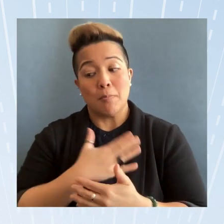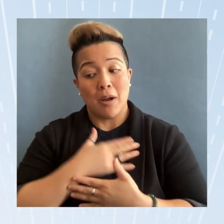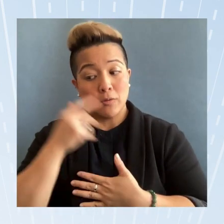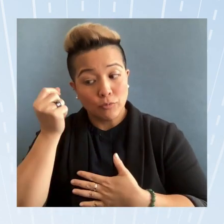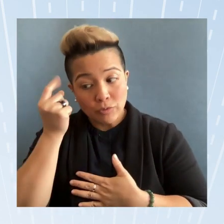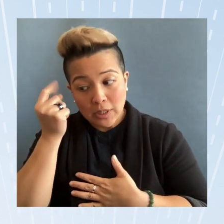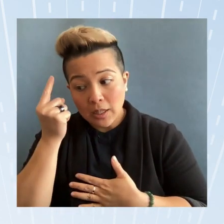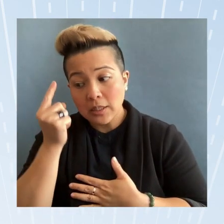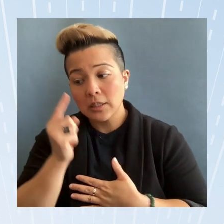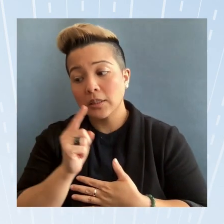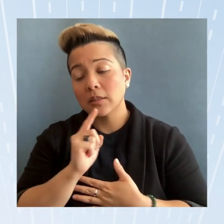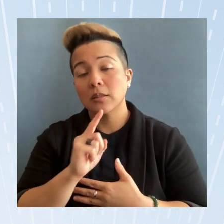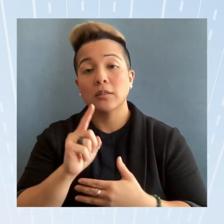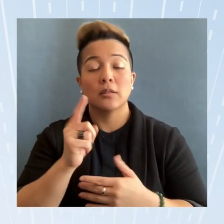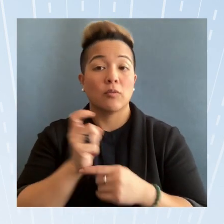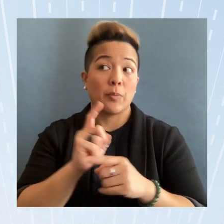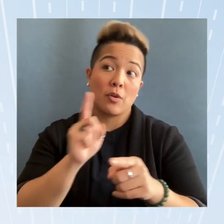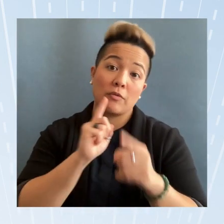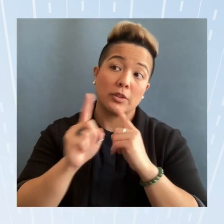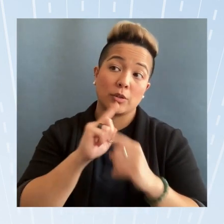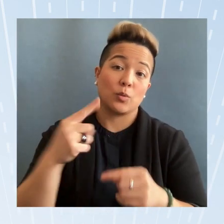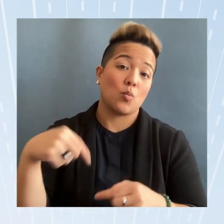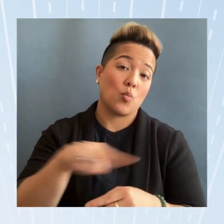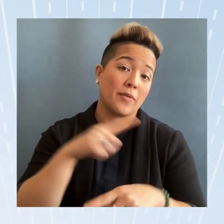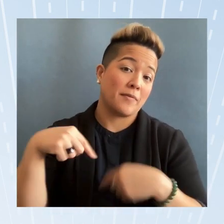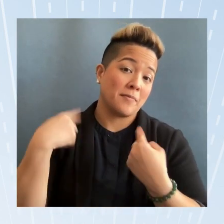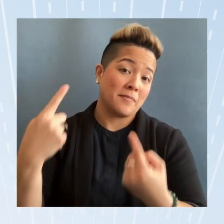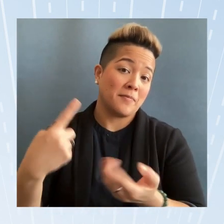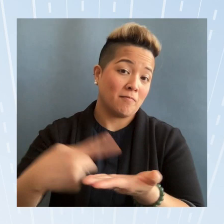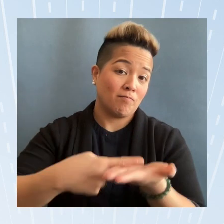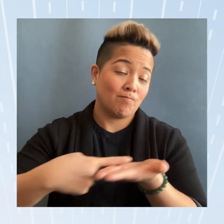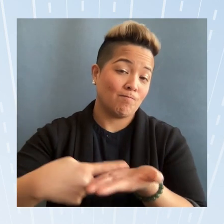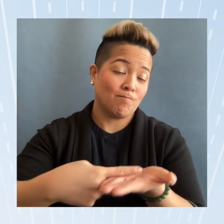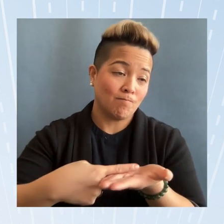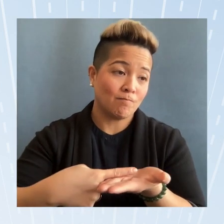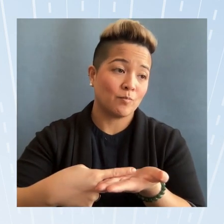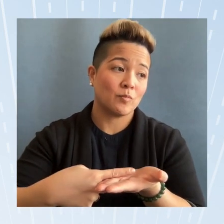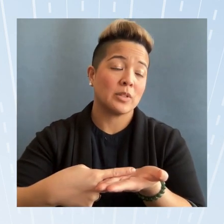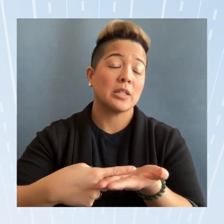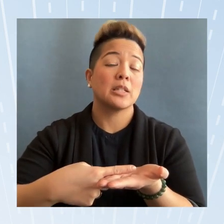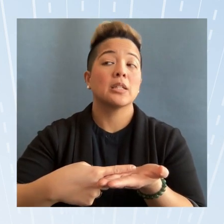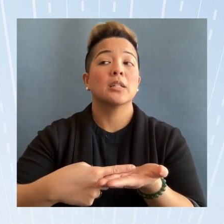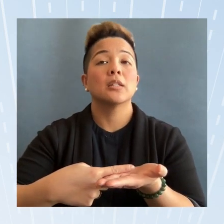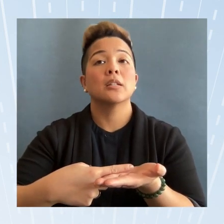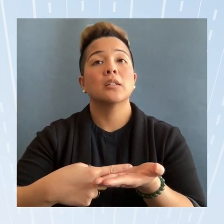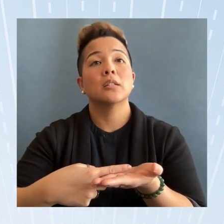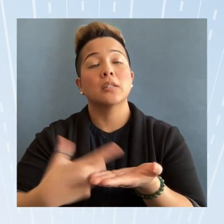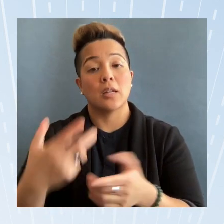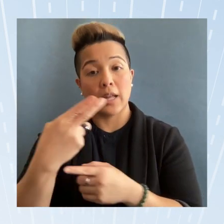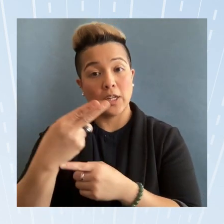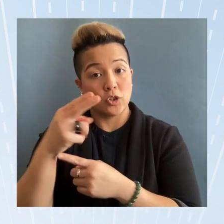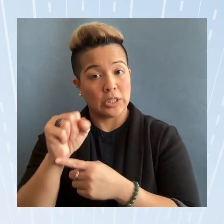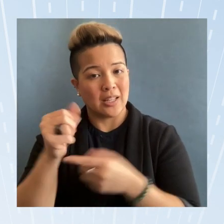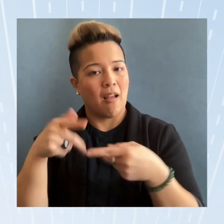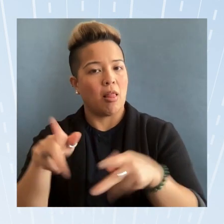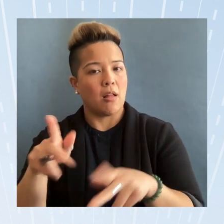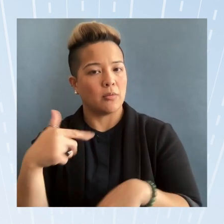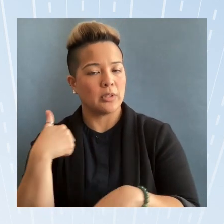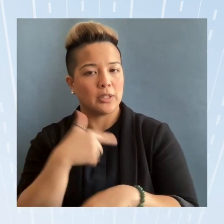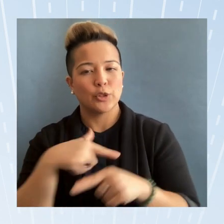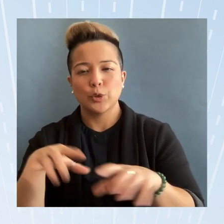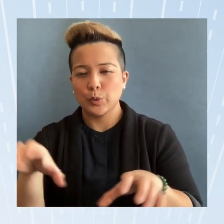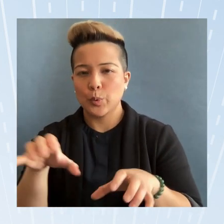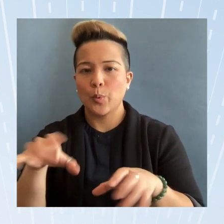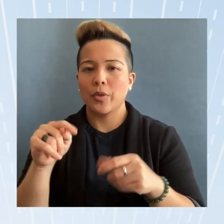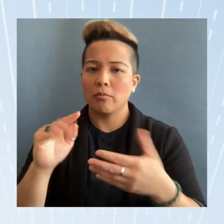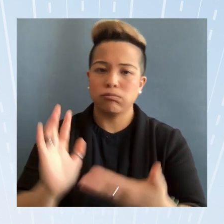is from the conversations that we've had is that HHS allows us to do the breadth